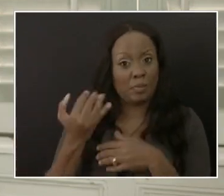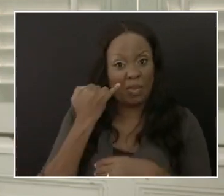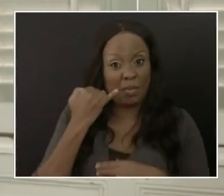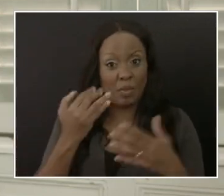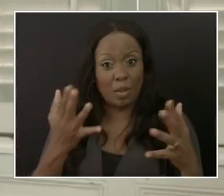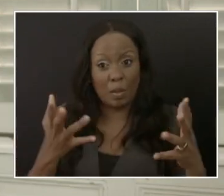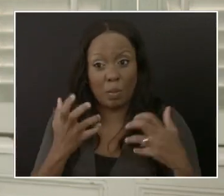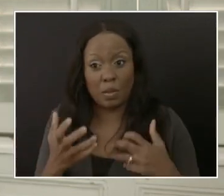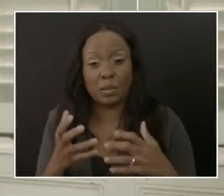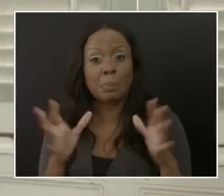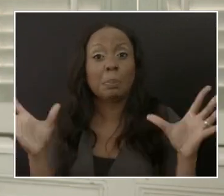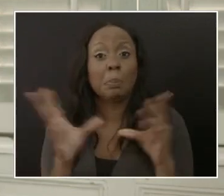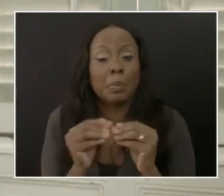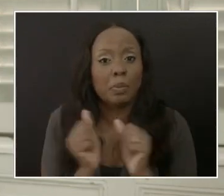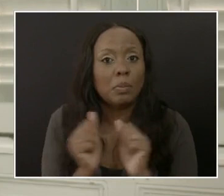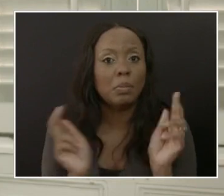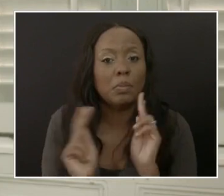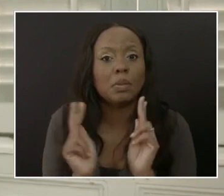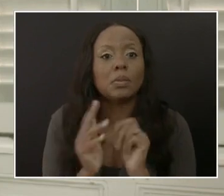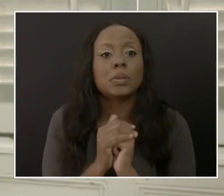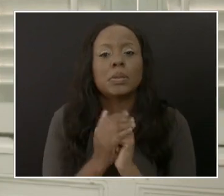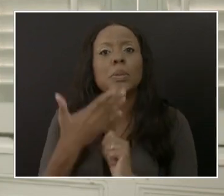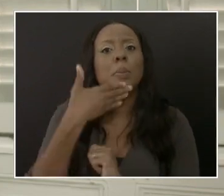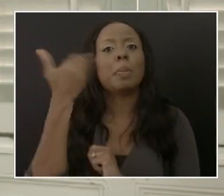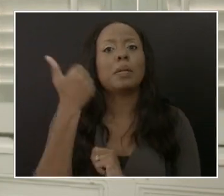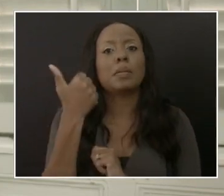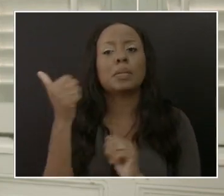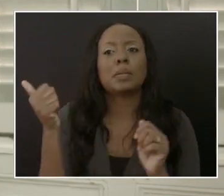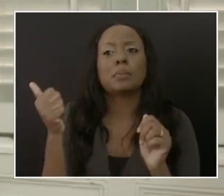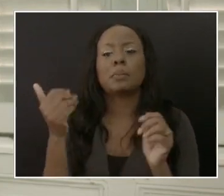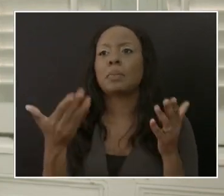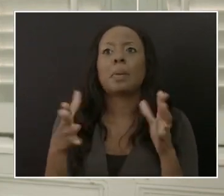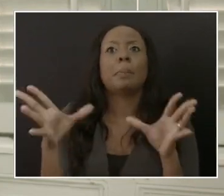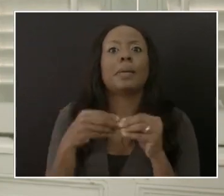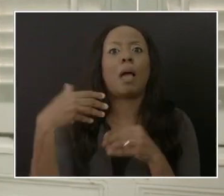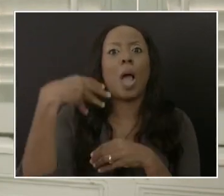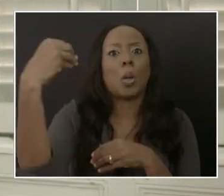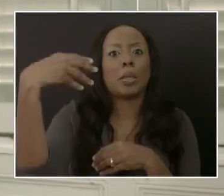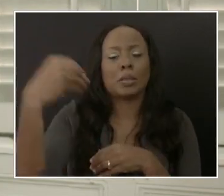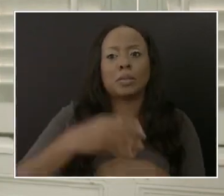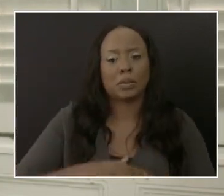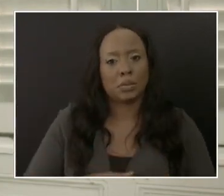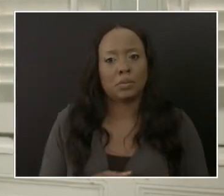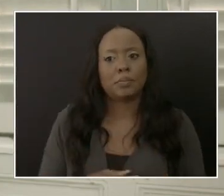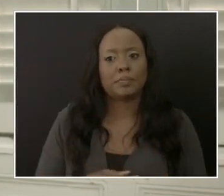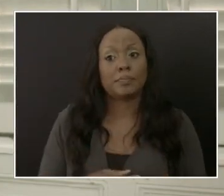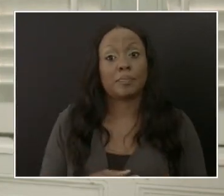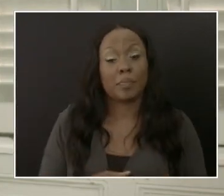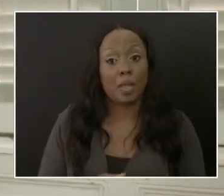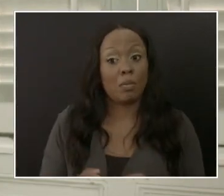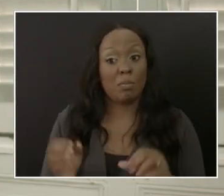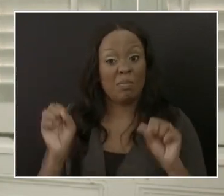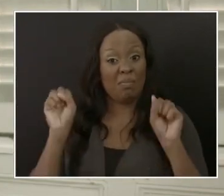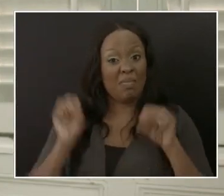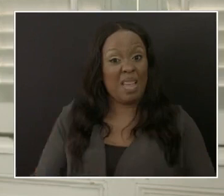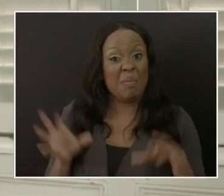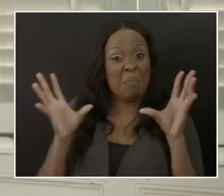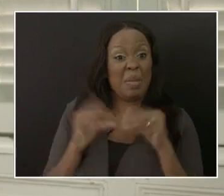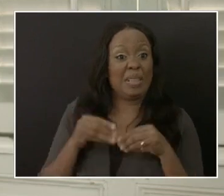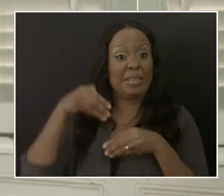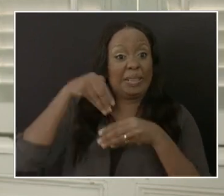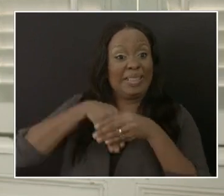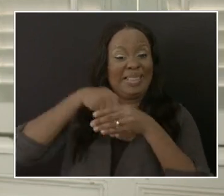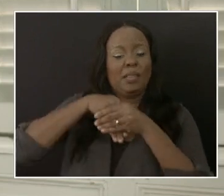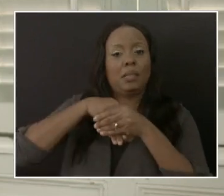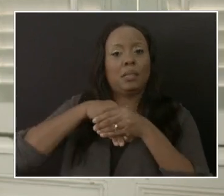going to have to meet with anyone and so on. So we're not saying that you are unable to meet with people and so on, but just be